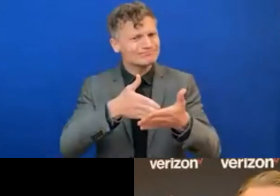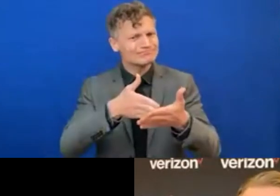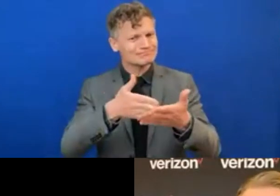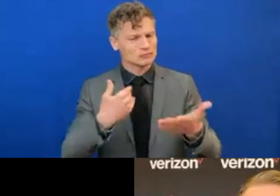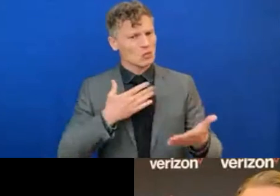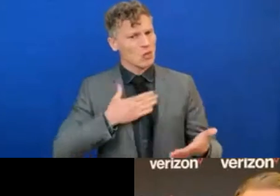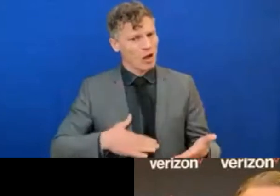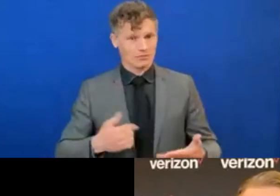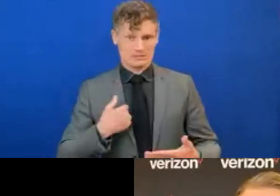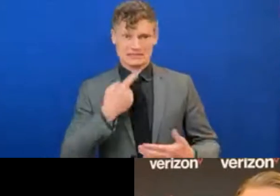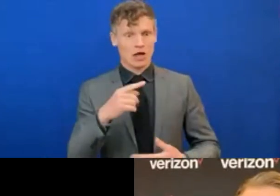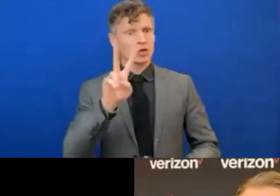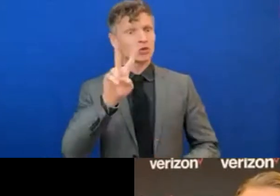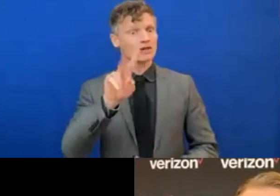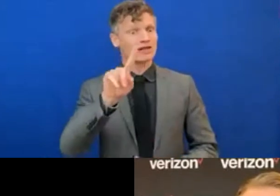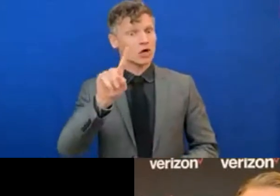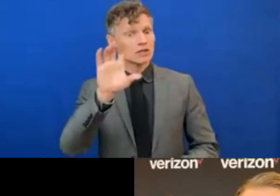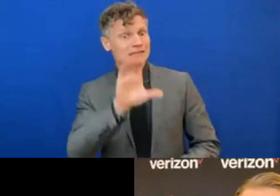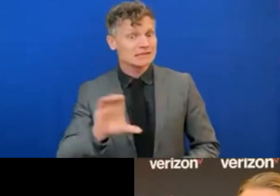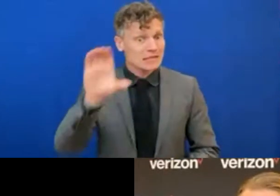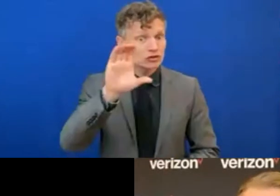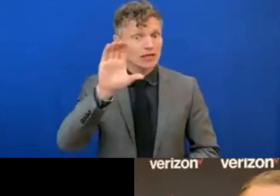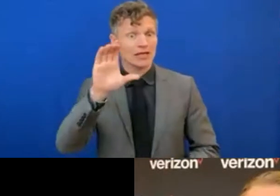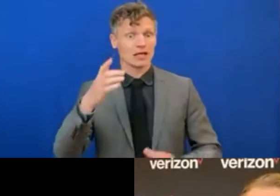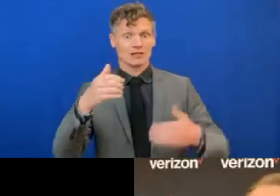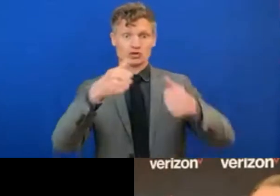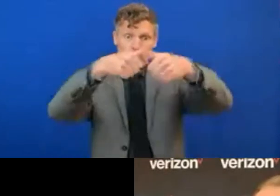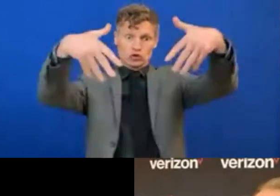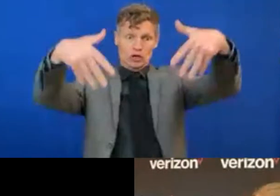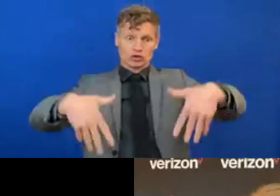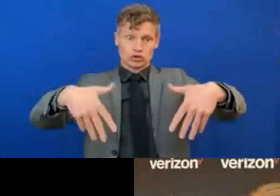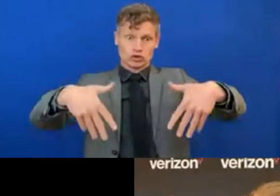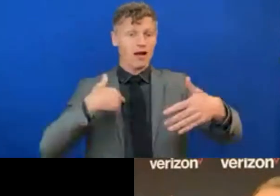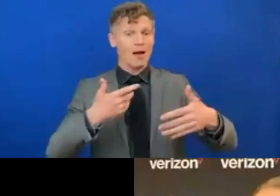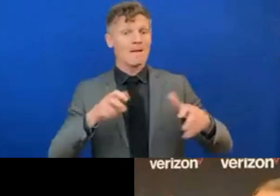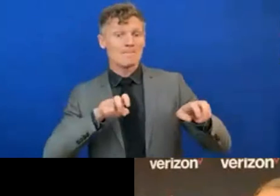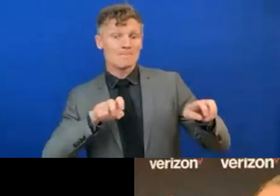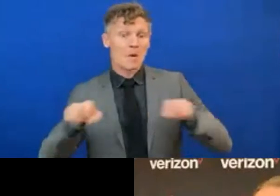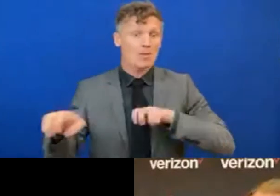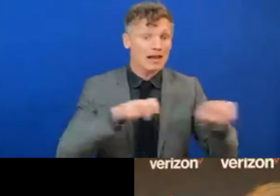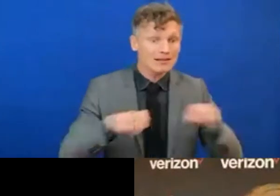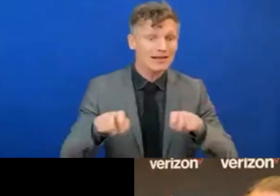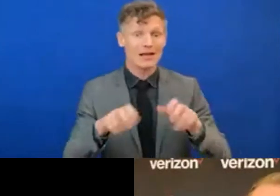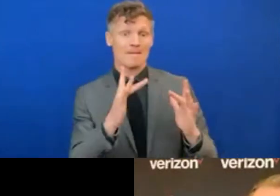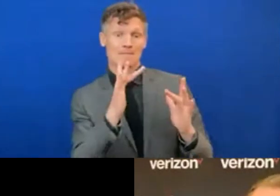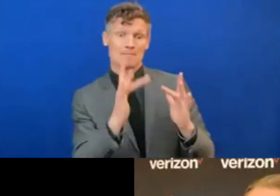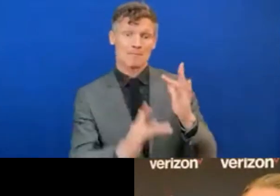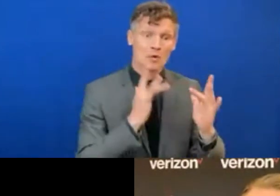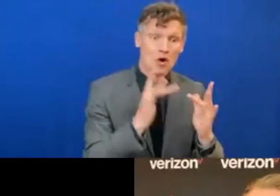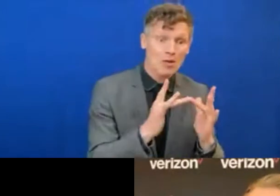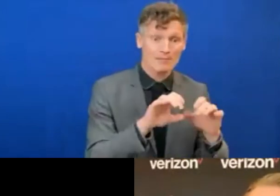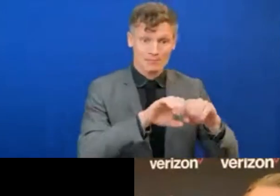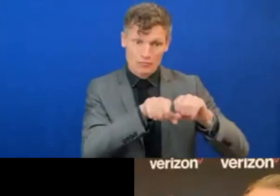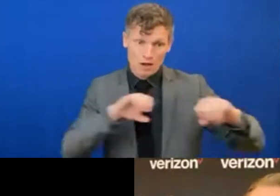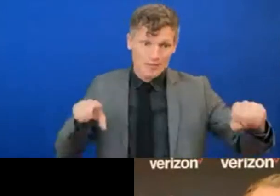infrastructure, mobility, broadband and cloud. And we're actually running the risk to actually increasing the digital divide,